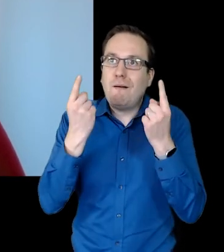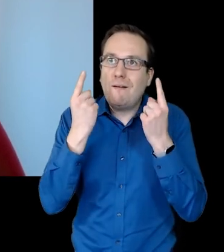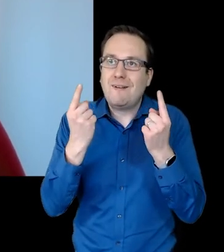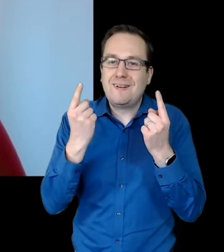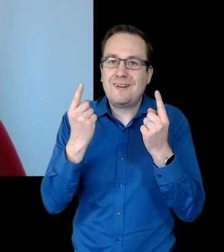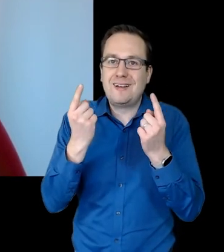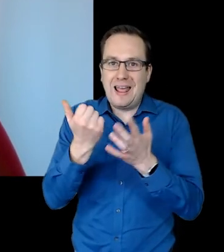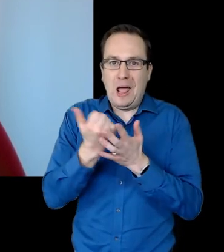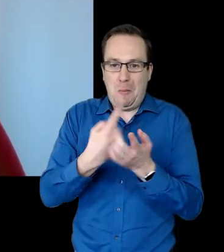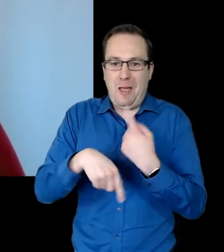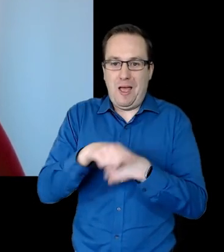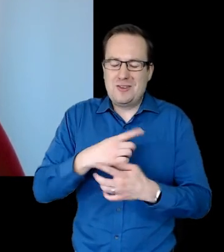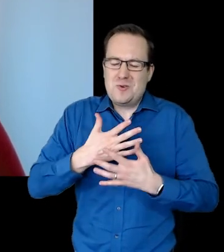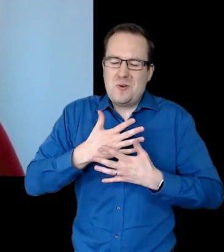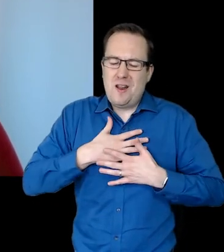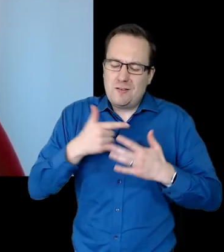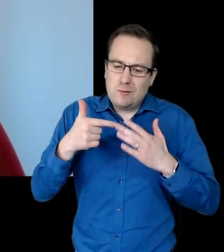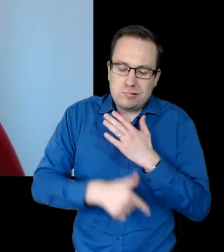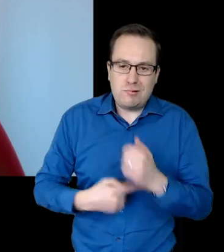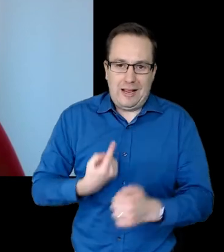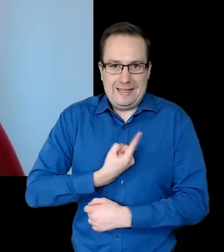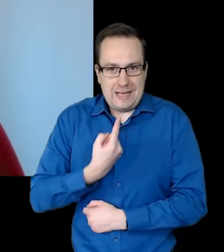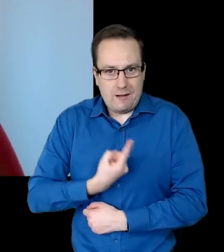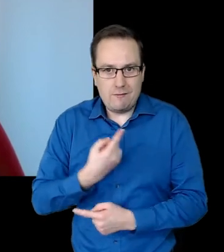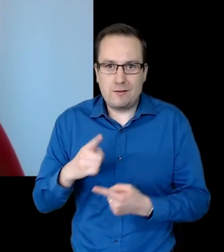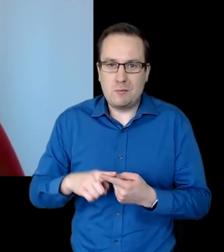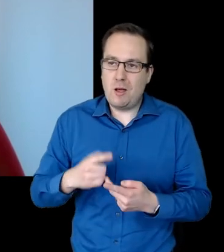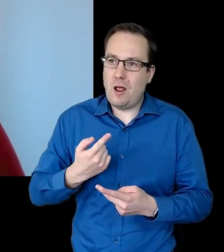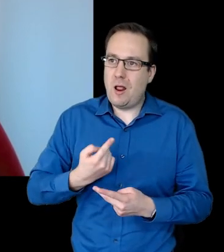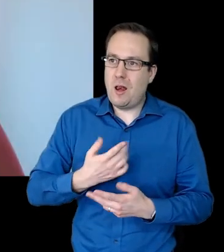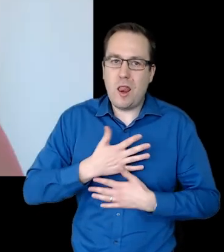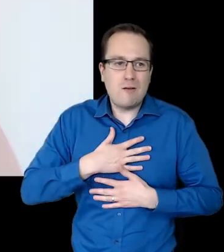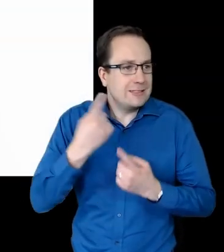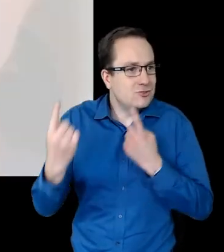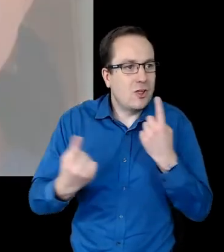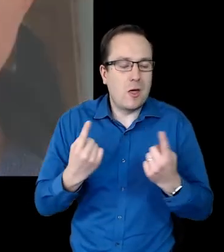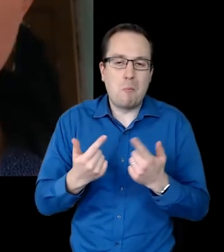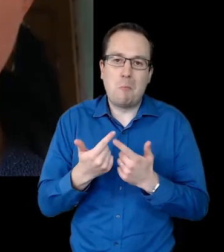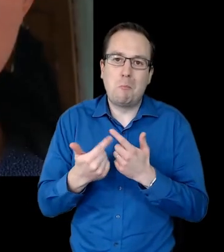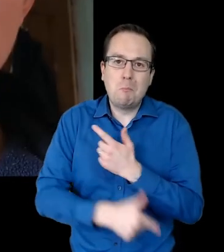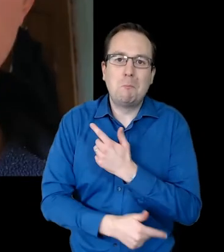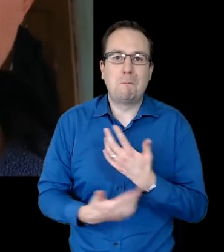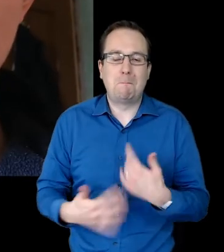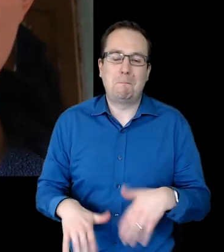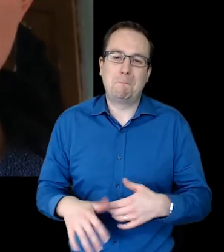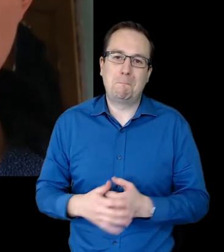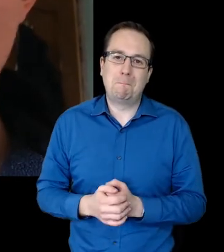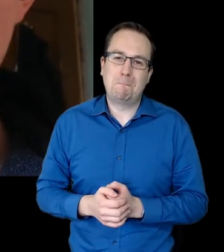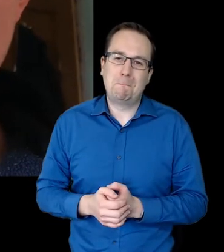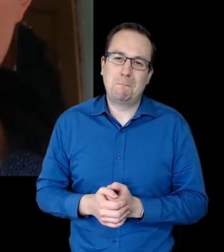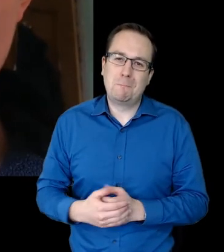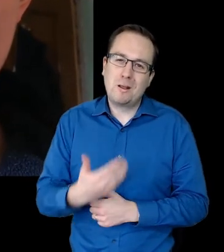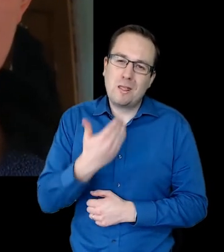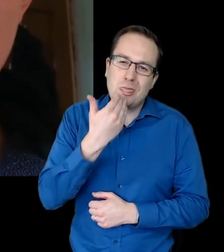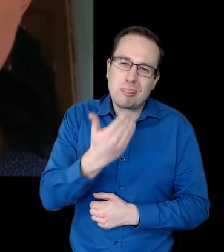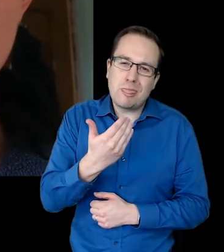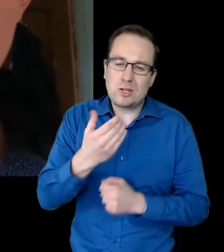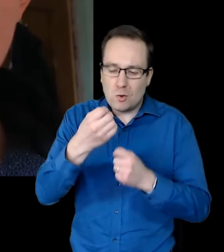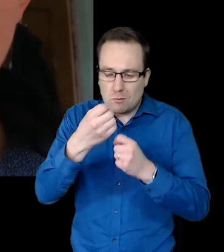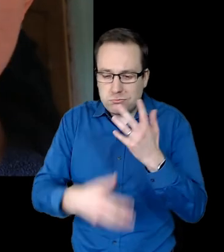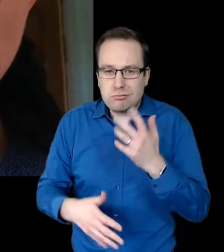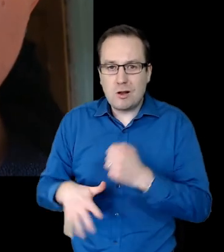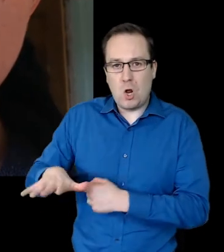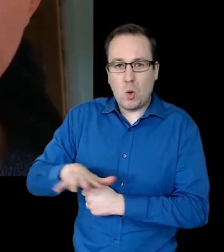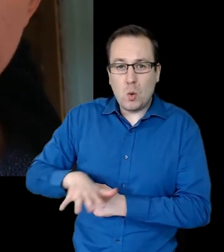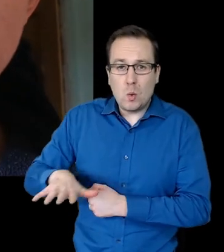love more deeply, ourselves and each other. Thank you to every queer beloved